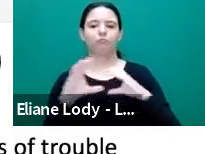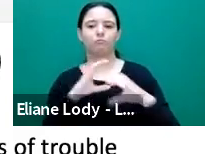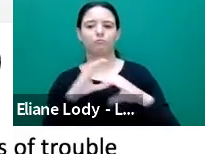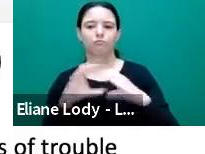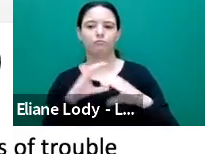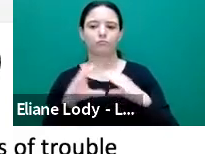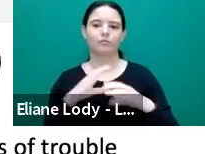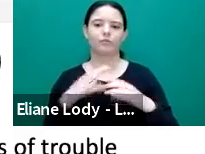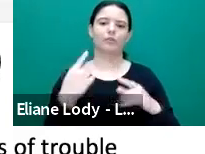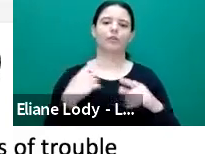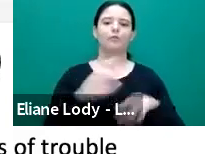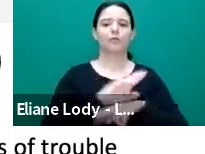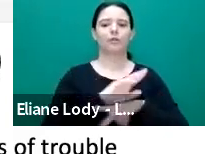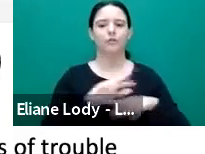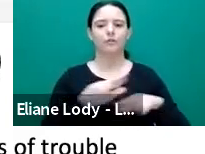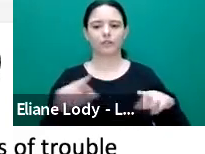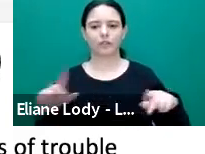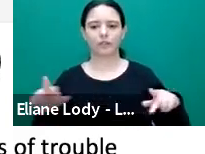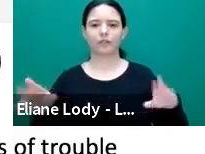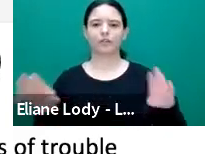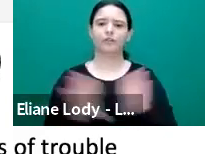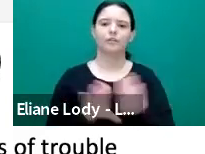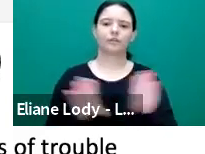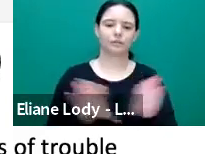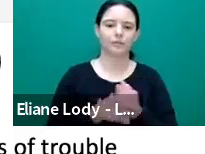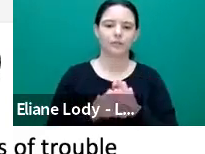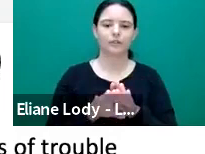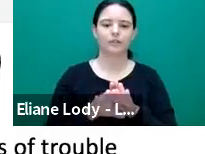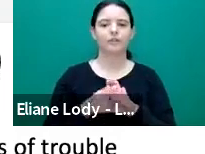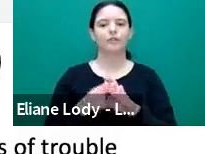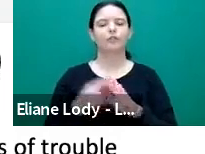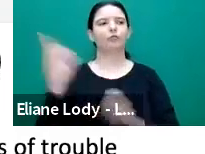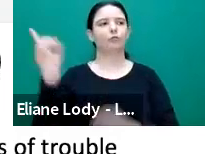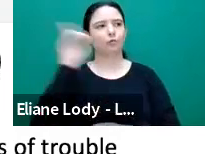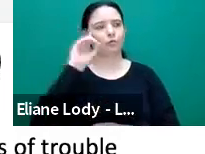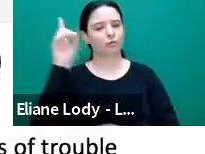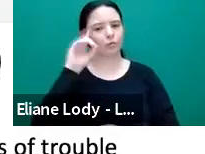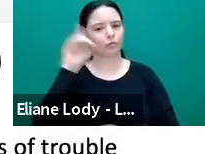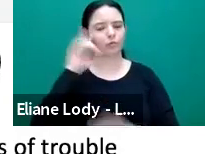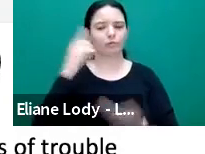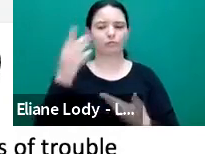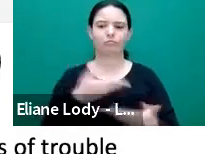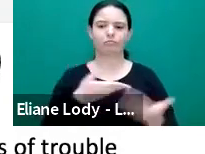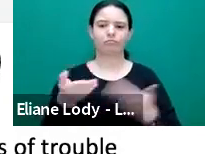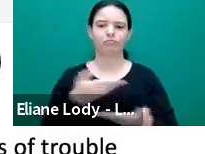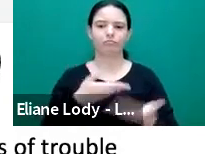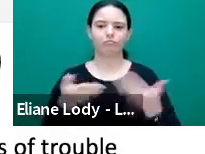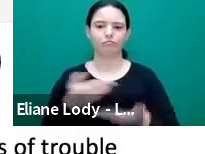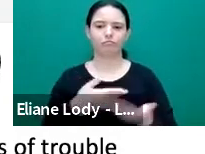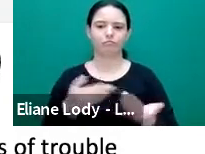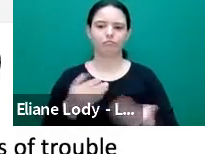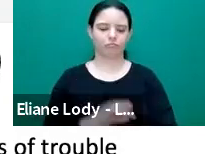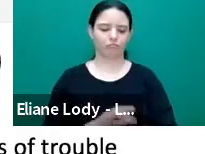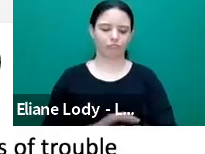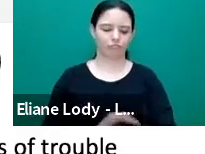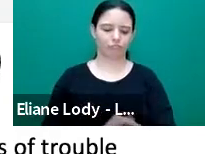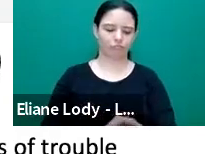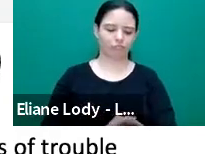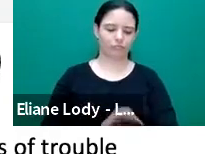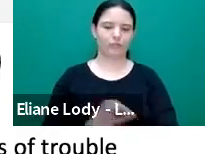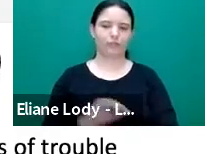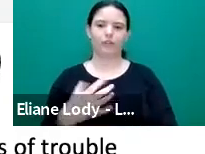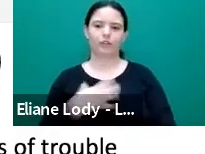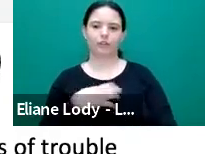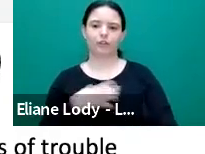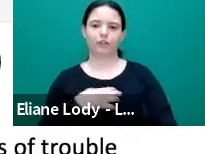as our repeated and routine engagement accustoms the everyday worlds of dining halls, tech stores, homes, and workplaces